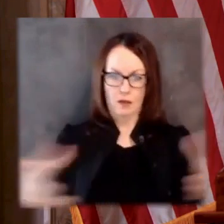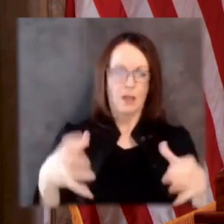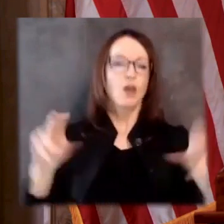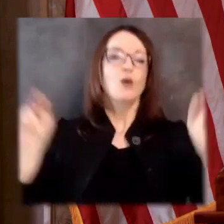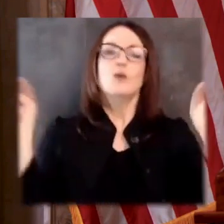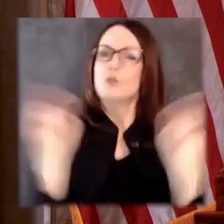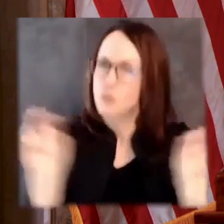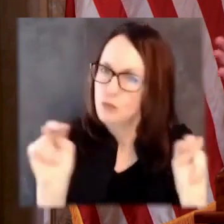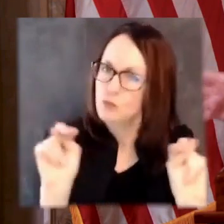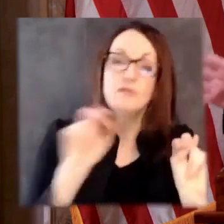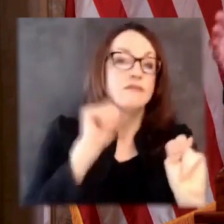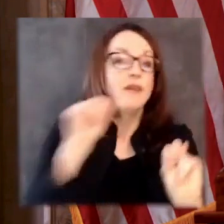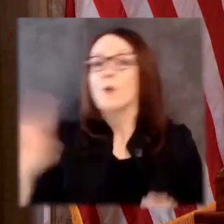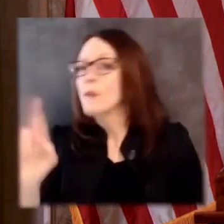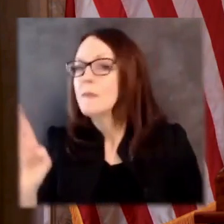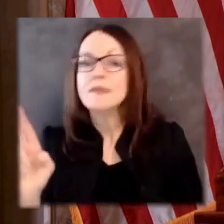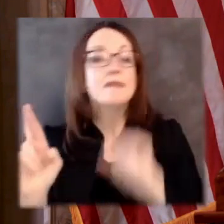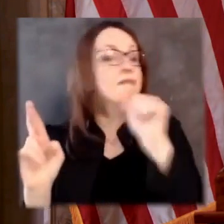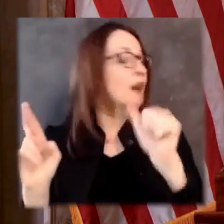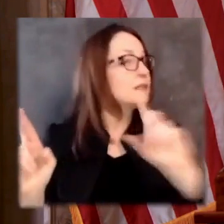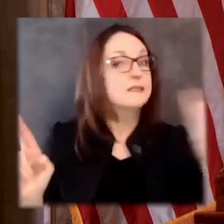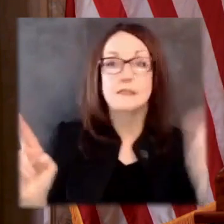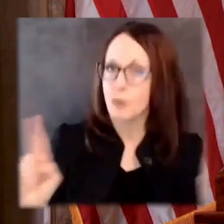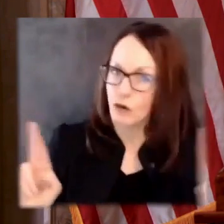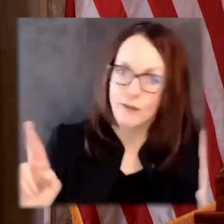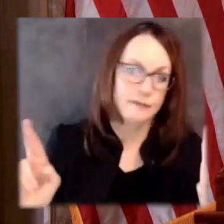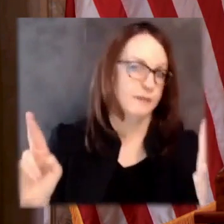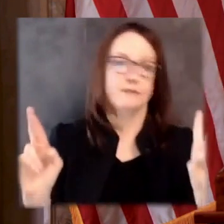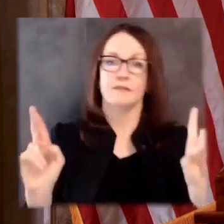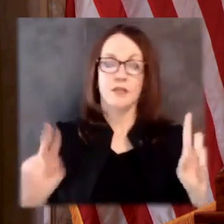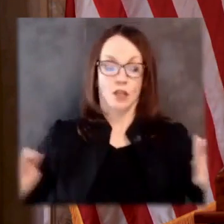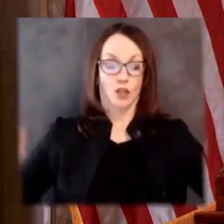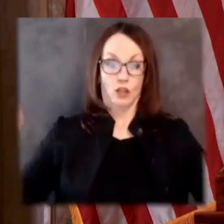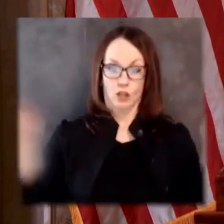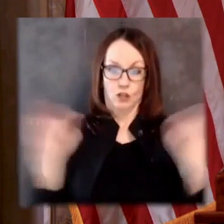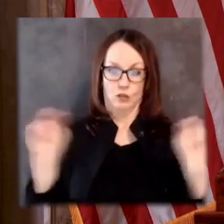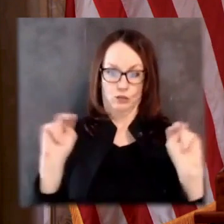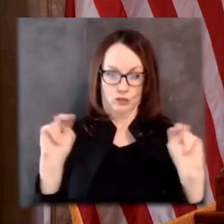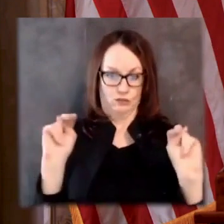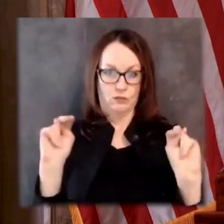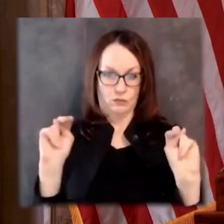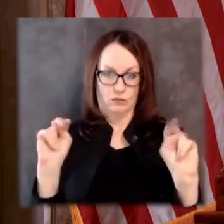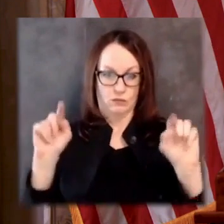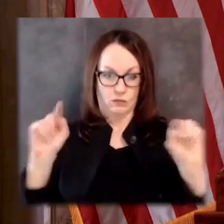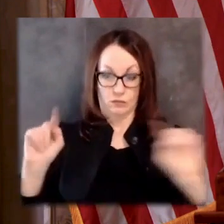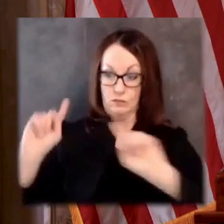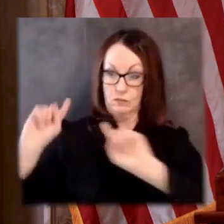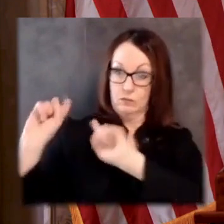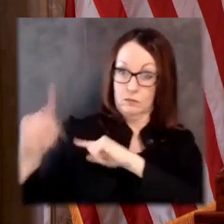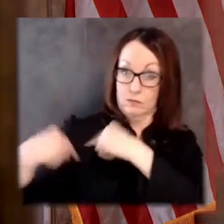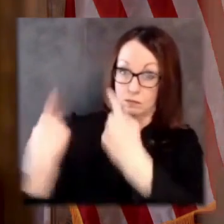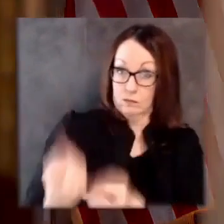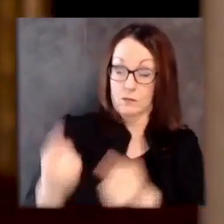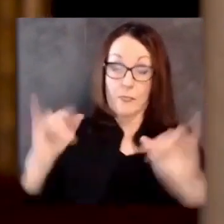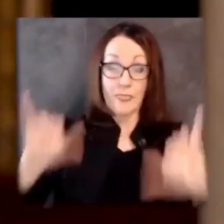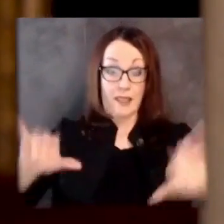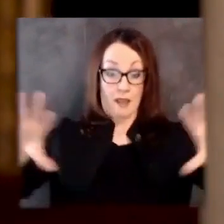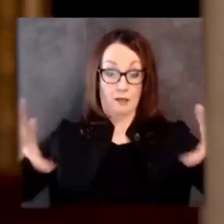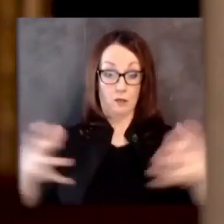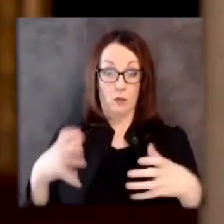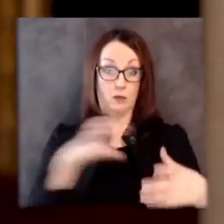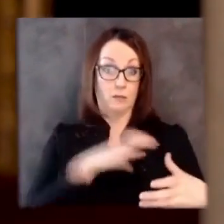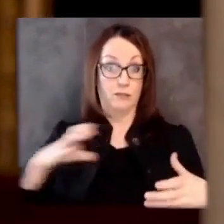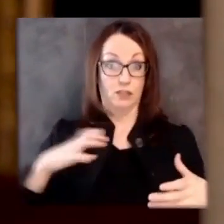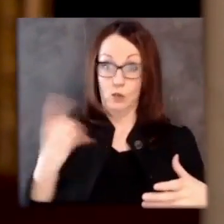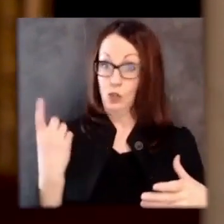from each congressional district who would draw fair, impartial maps based on the 2020 census. So, for